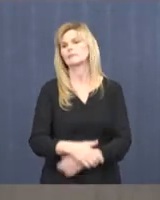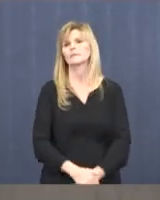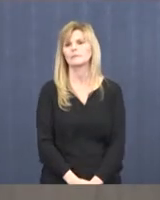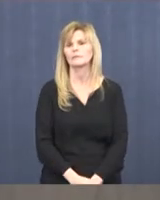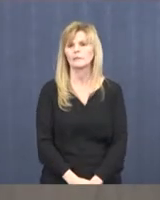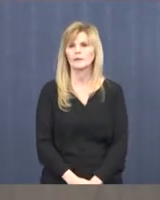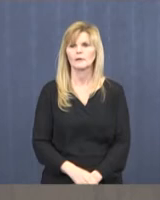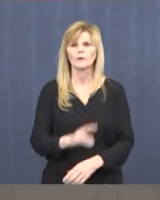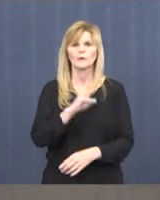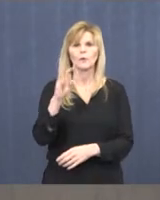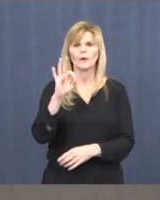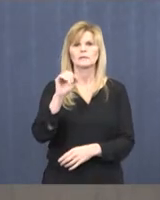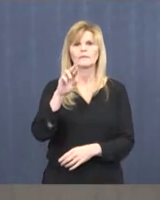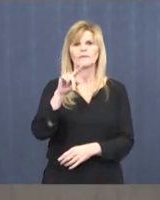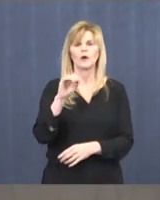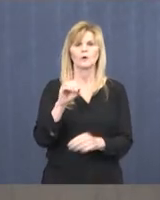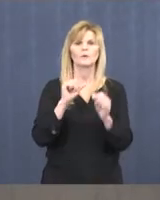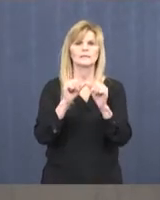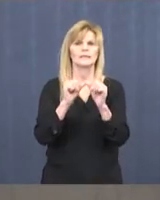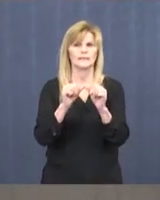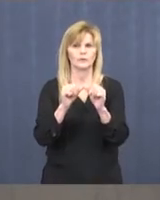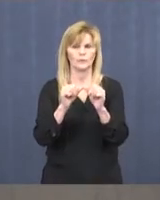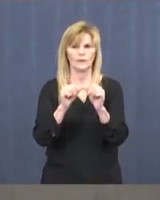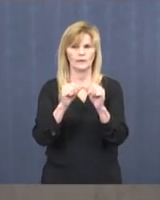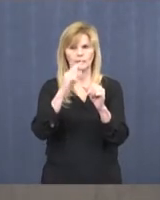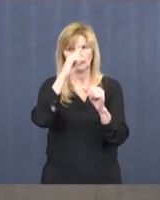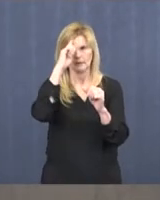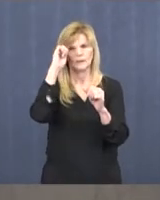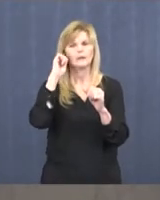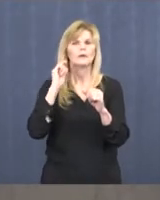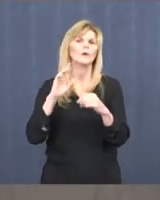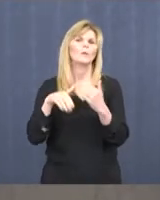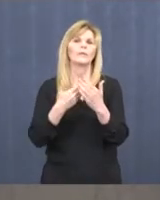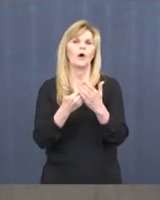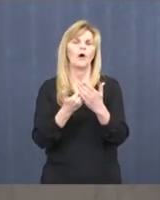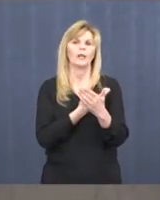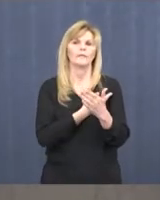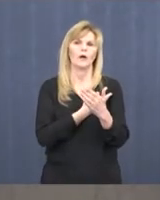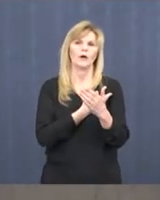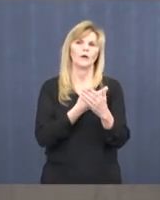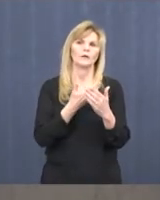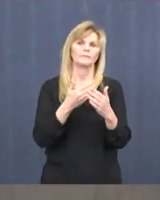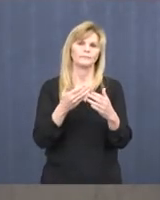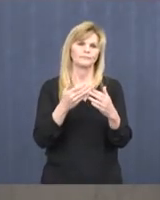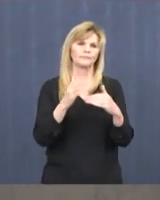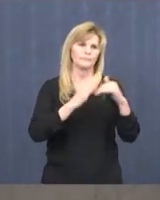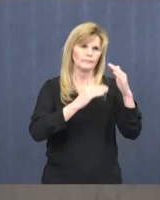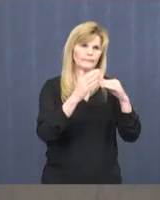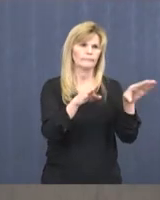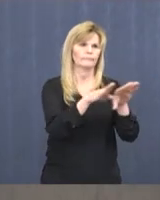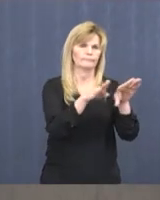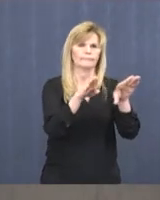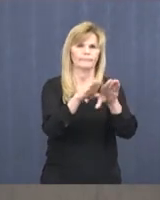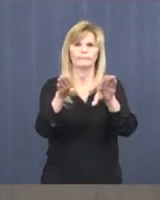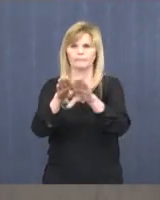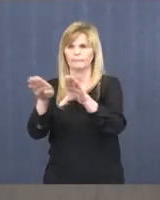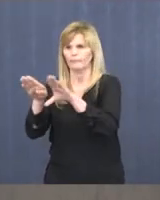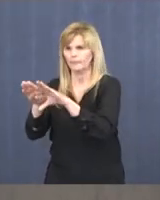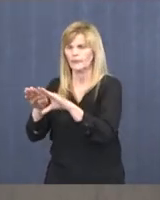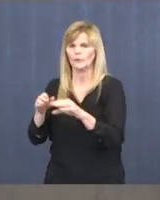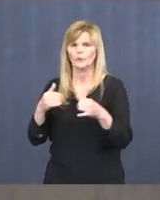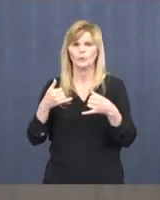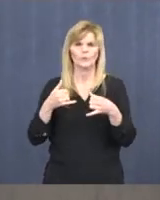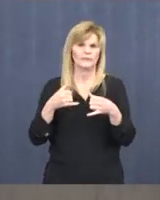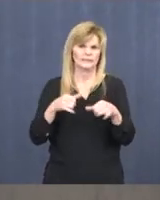West Fargo is continuing with an extension of all of our building closures. We continue to have